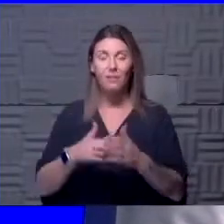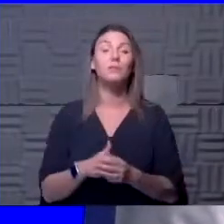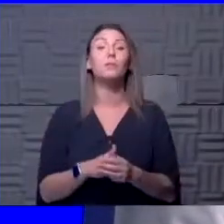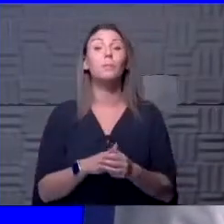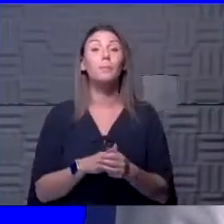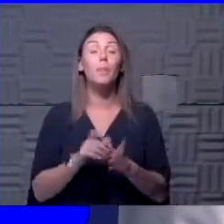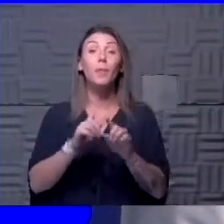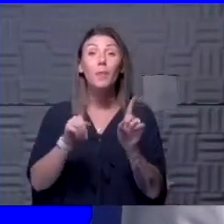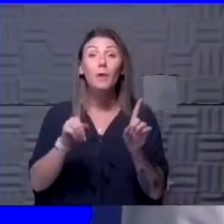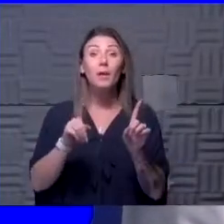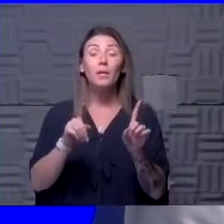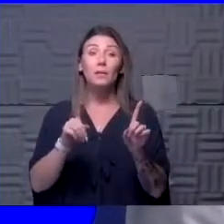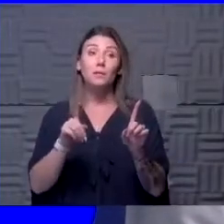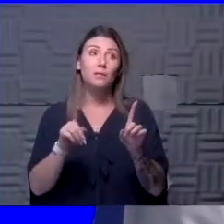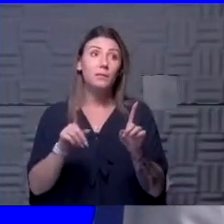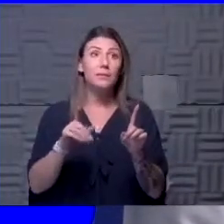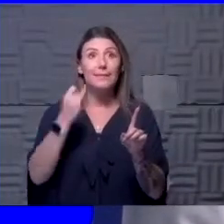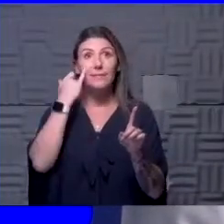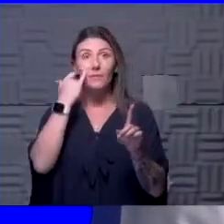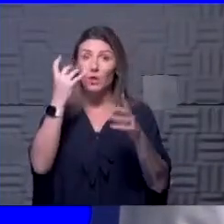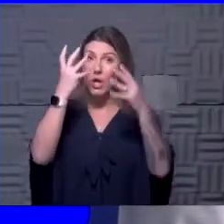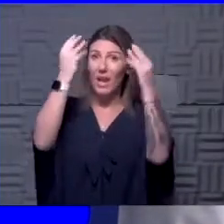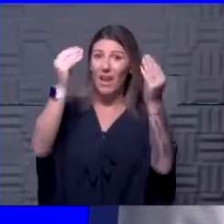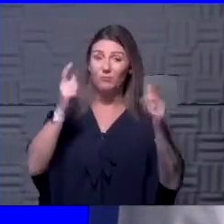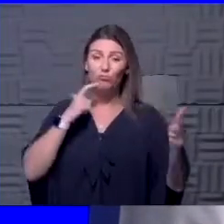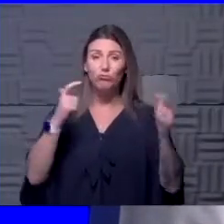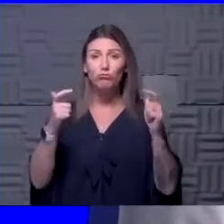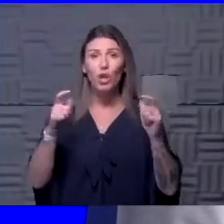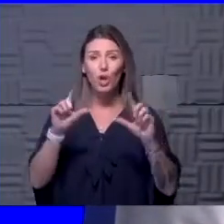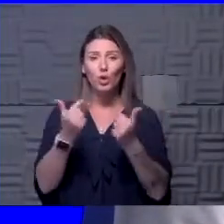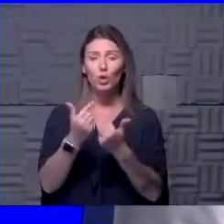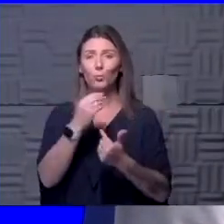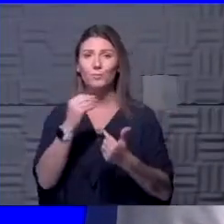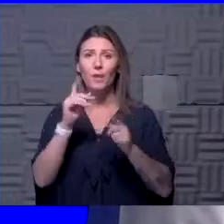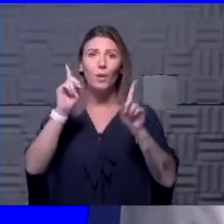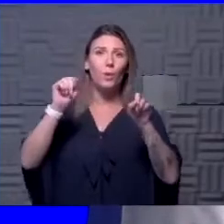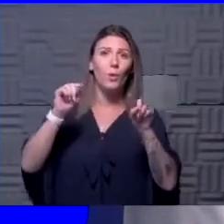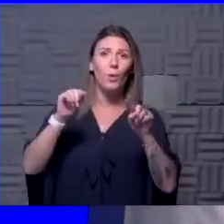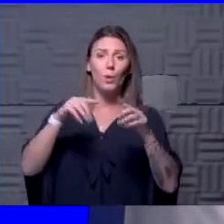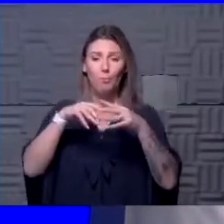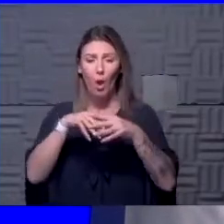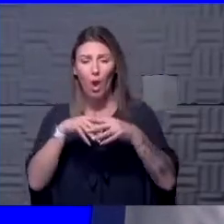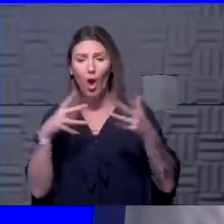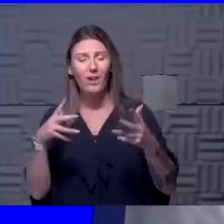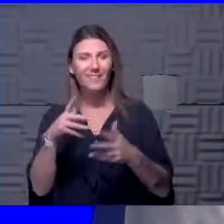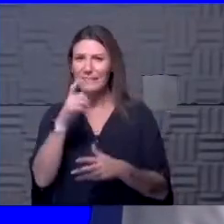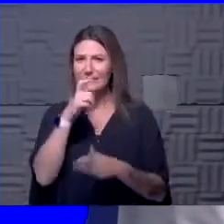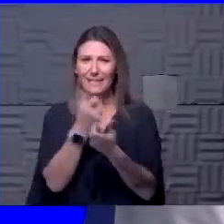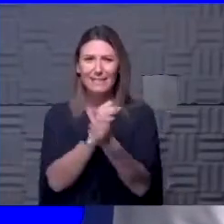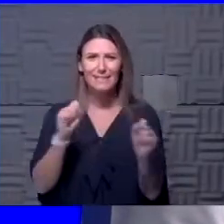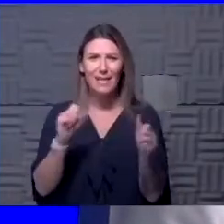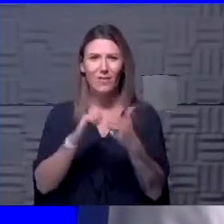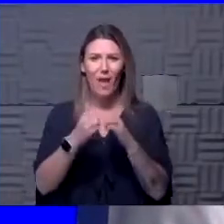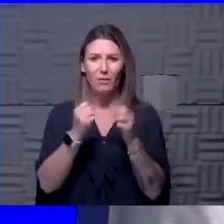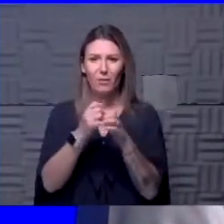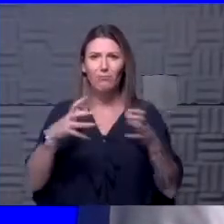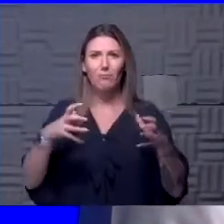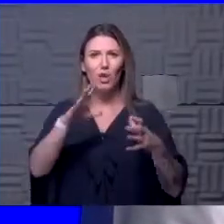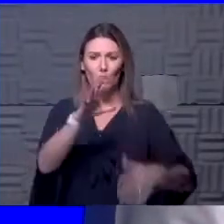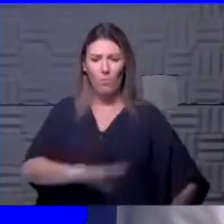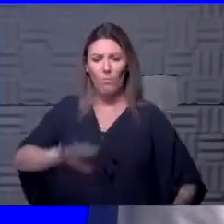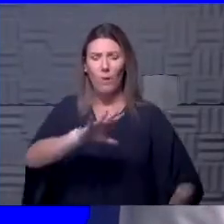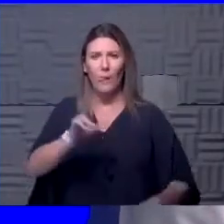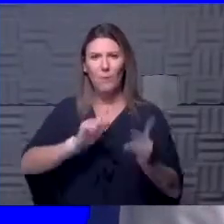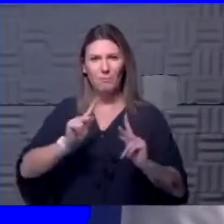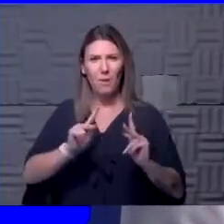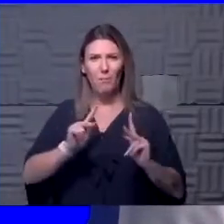if you know, but certainly going out and being in large groups and going to parties, that is not a safe way to expand the bubble. So I think you need to